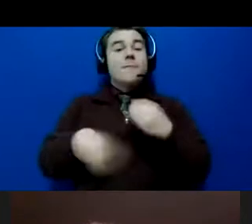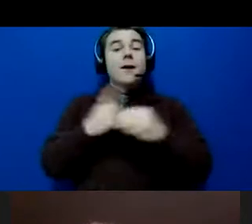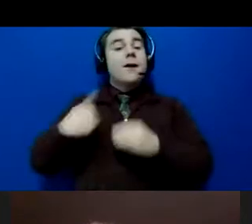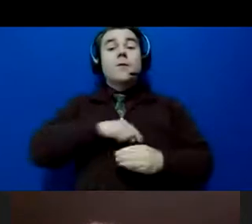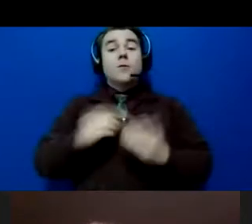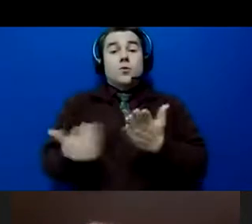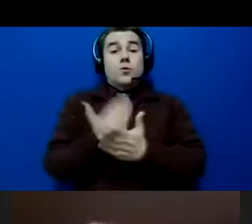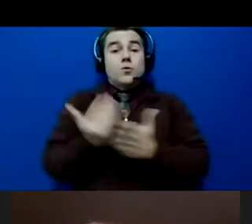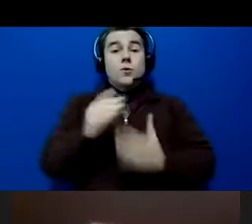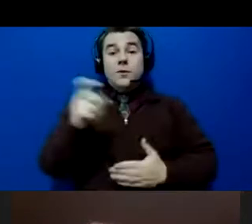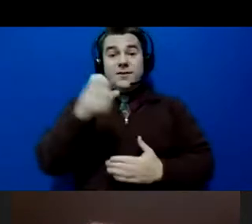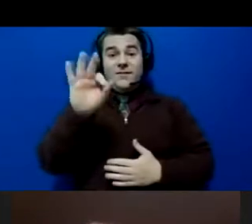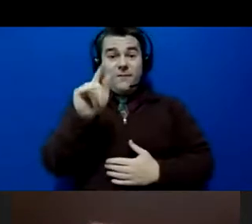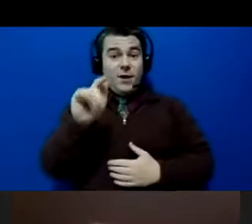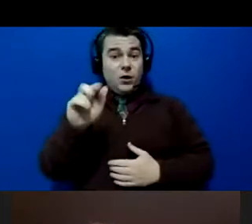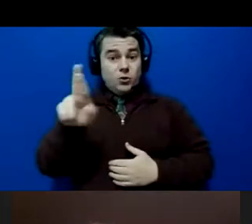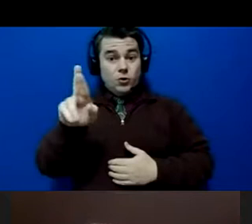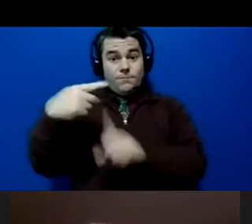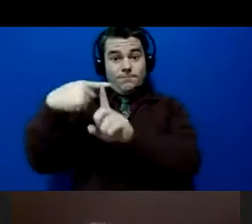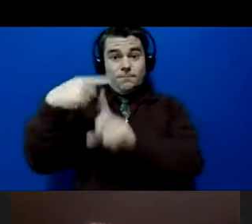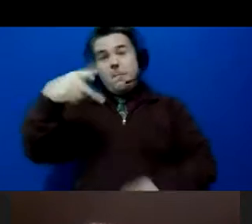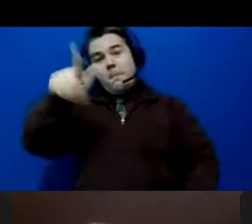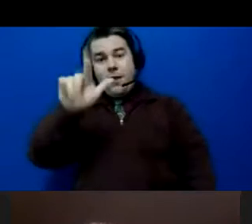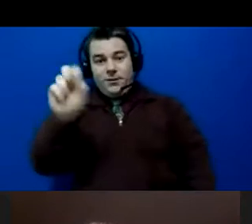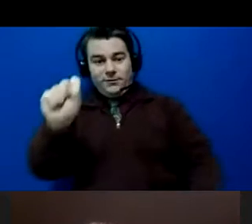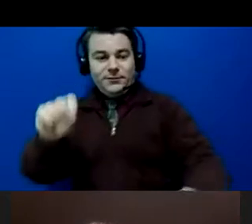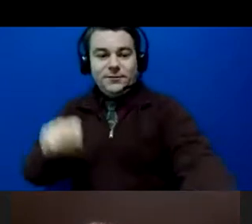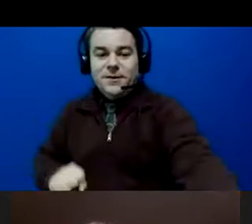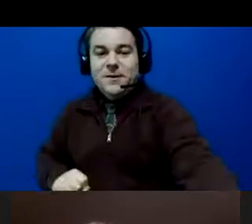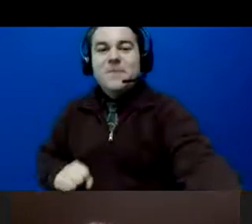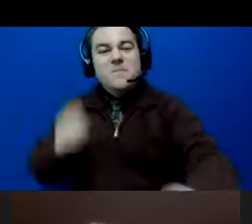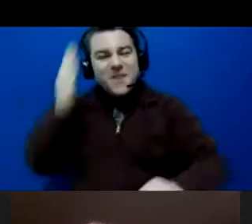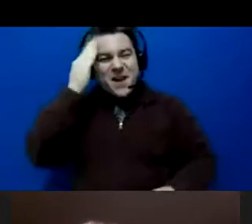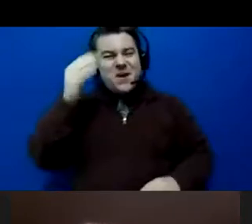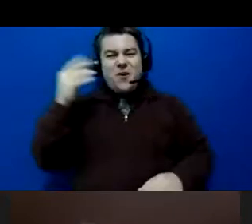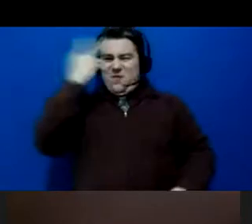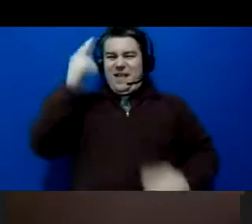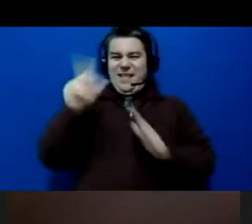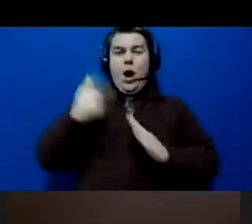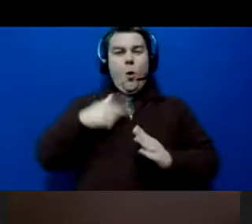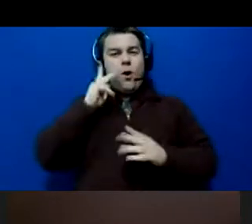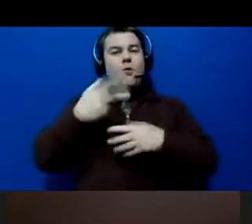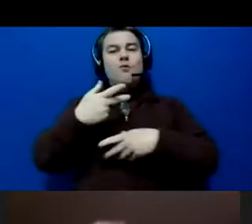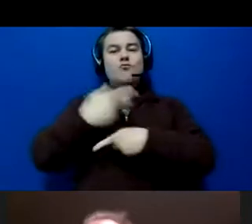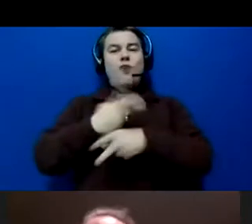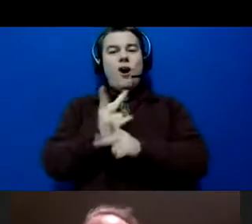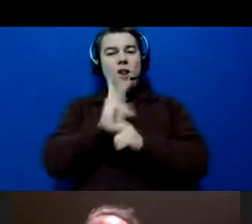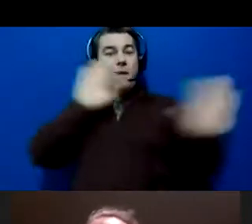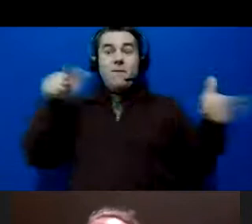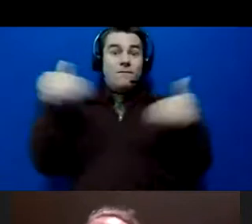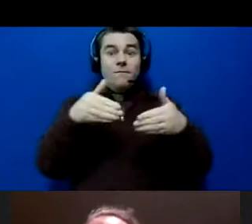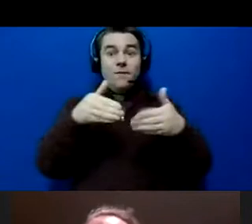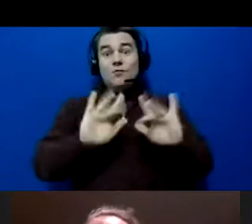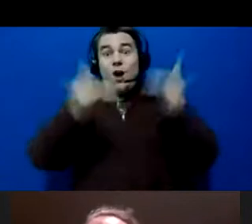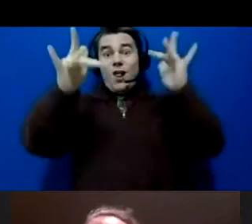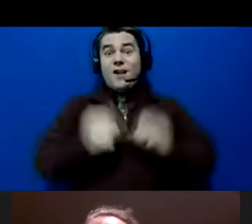X Factor Plus. Now I realized after I said this was going to be our product spotlight that I wanted to dig